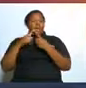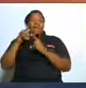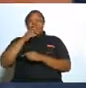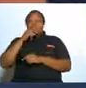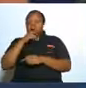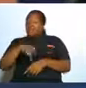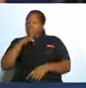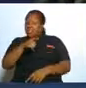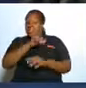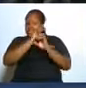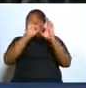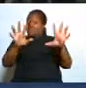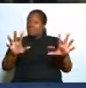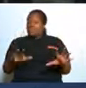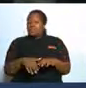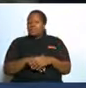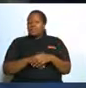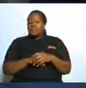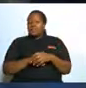detect that